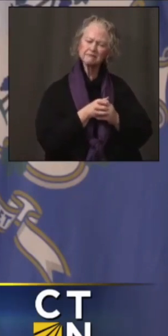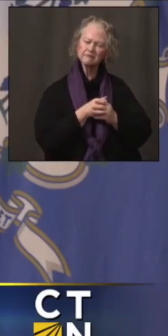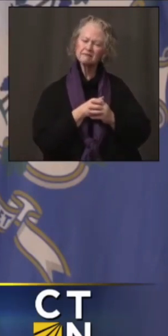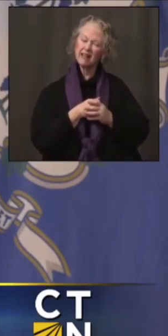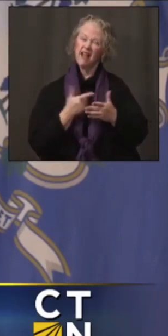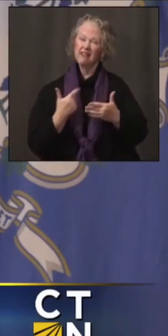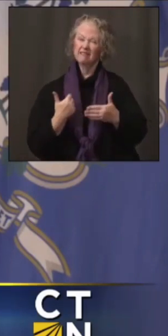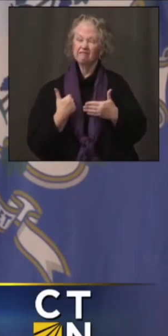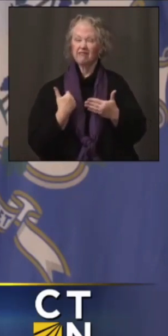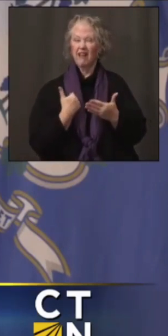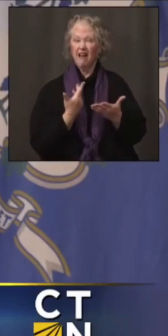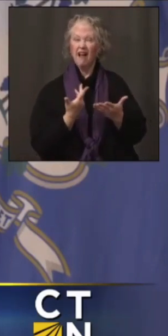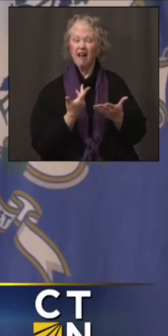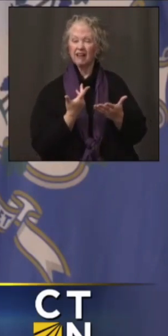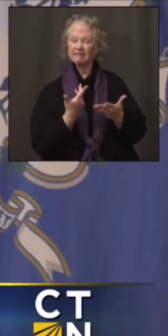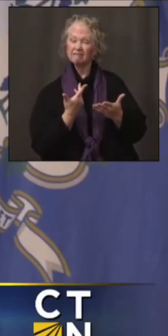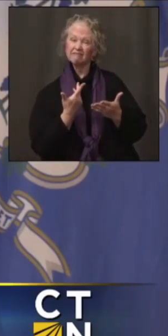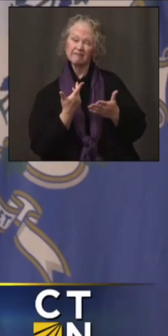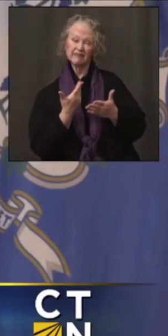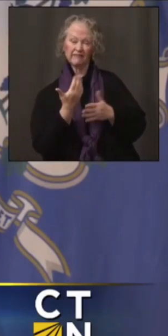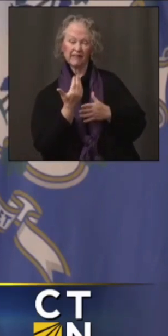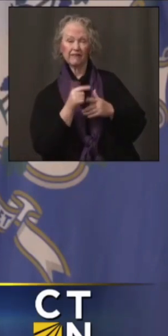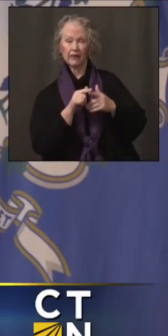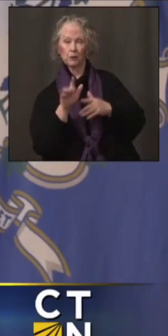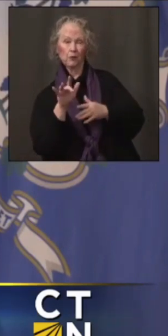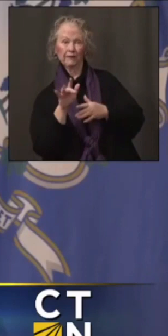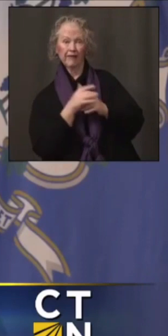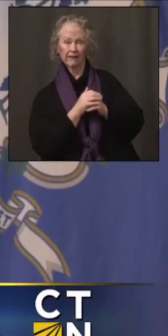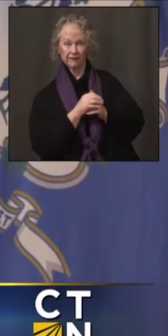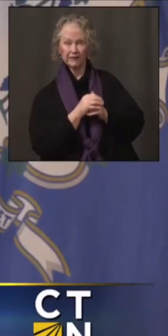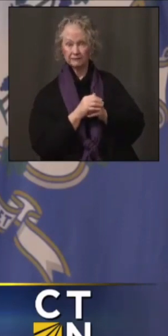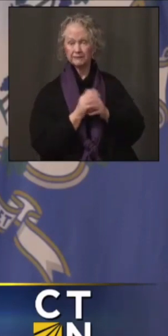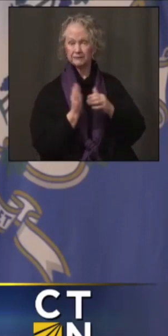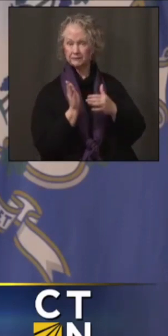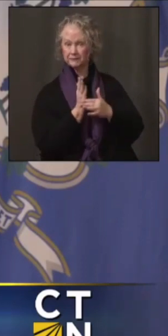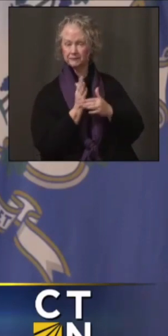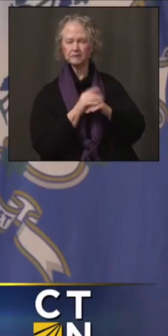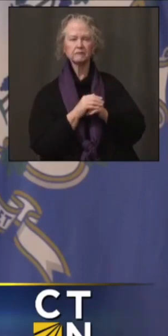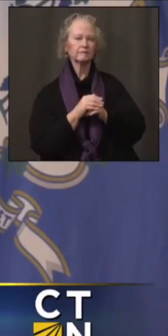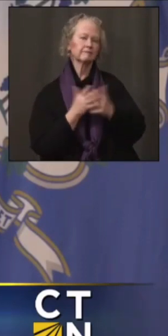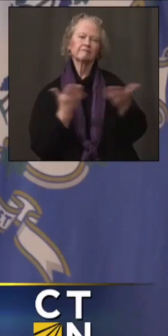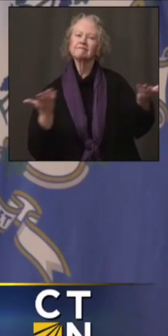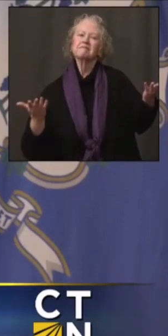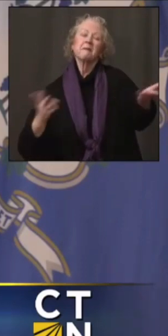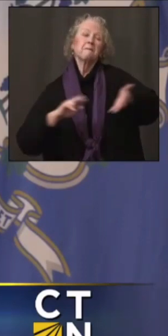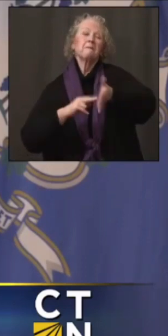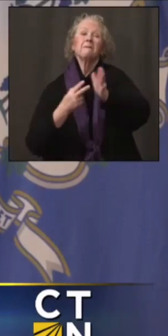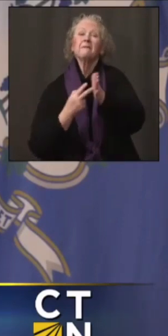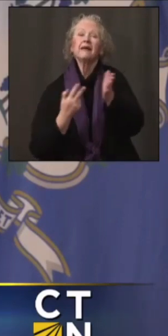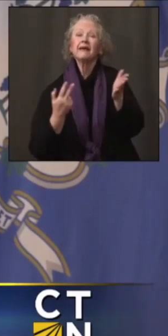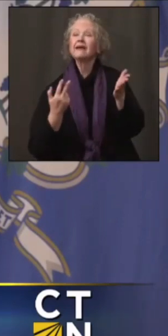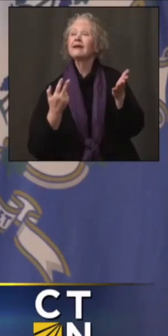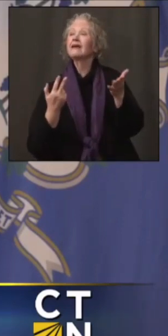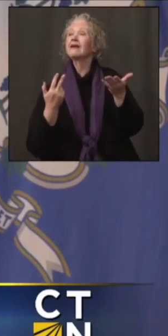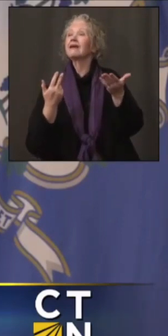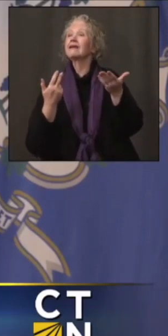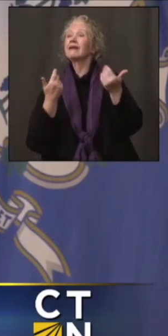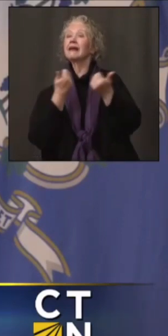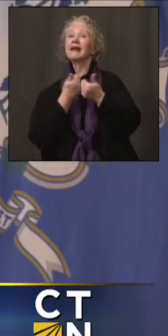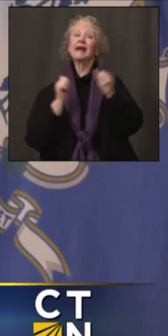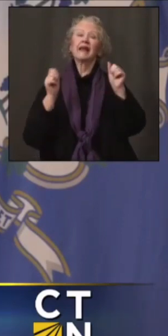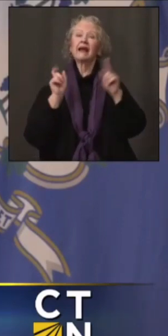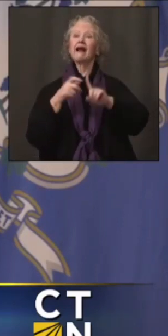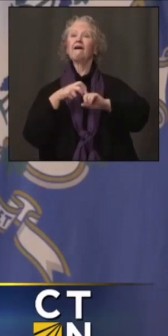15 to 25, Deirdre told me. Again, worth remembering, nobody's out of the woods when it comes to this.